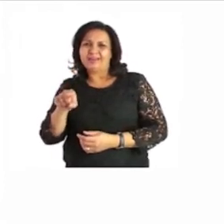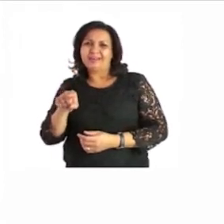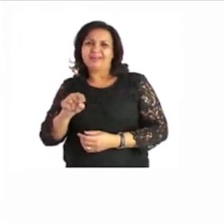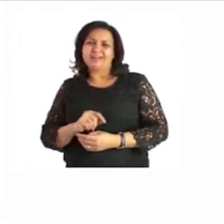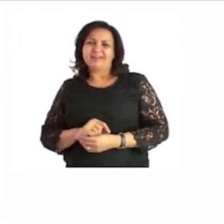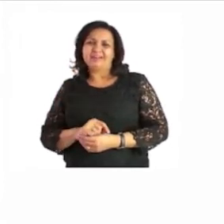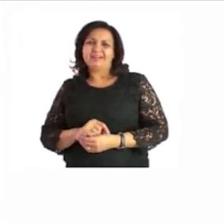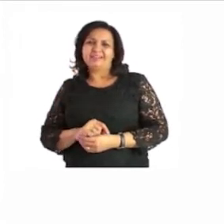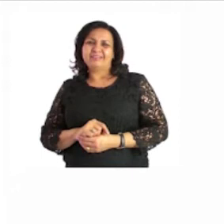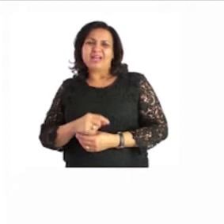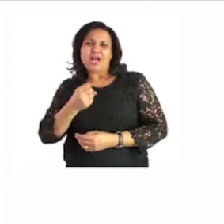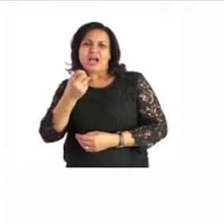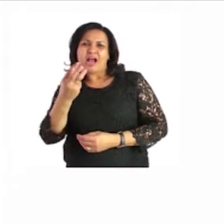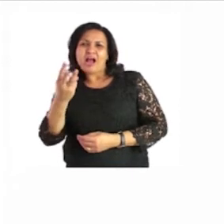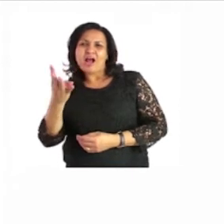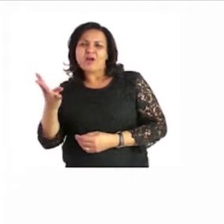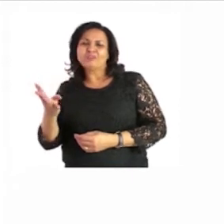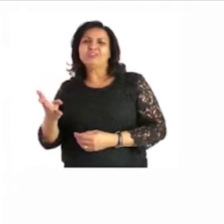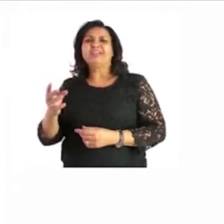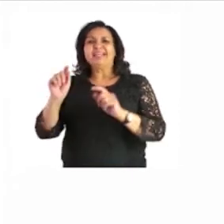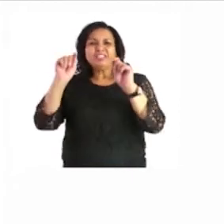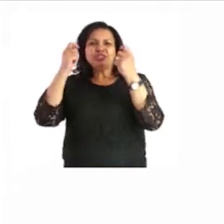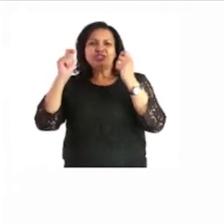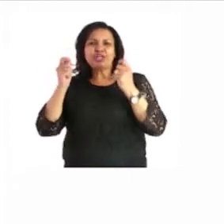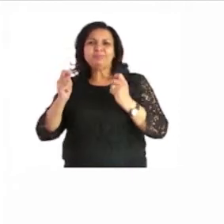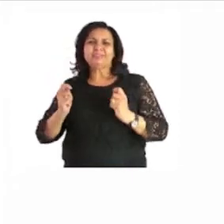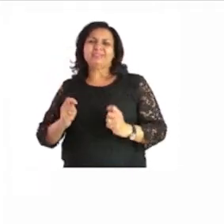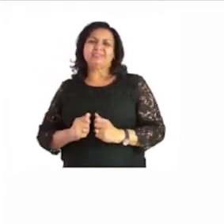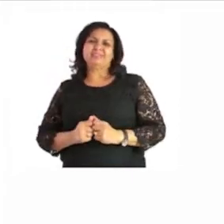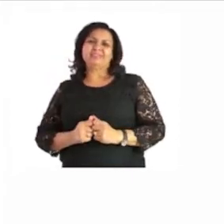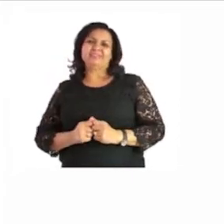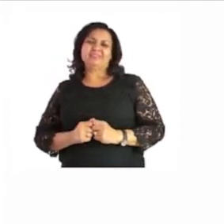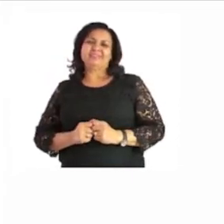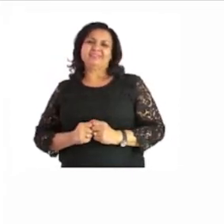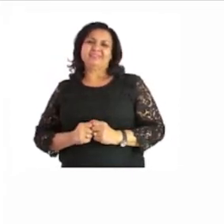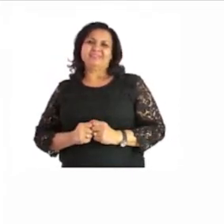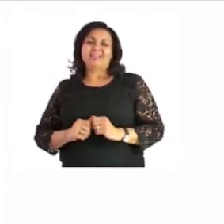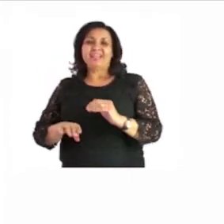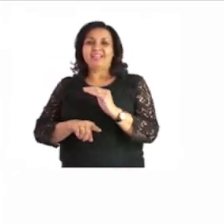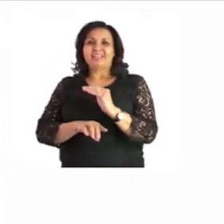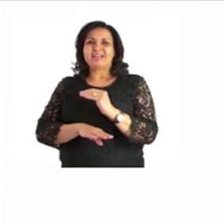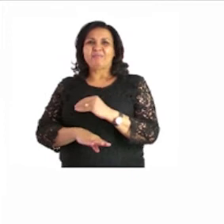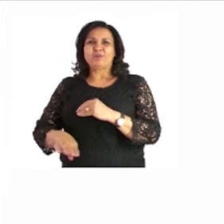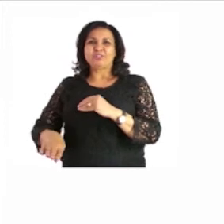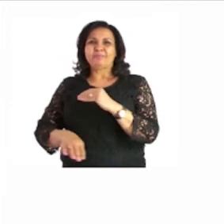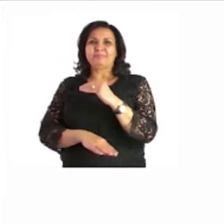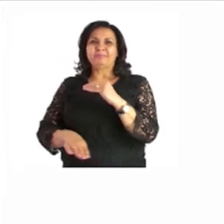count the shapes yes at the bottom of the castle